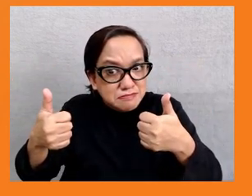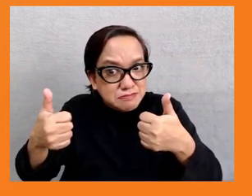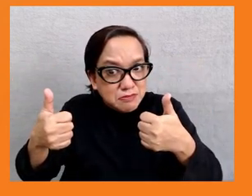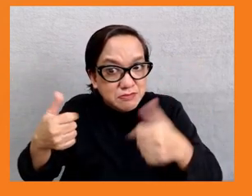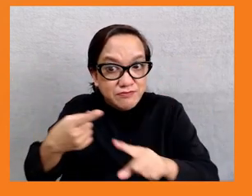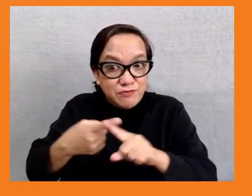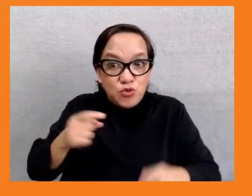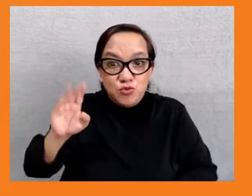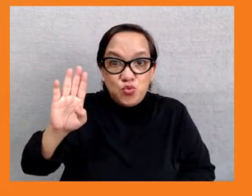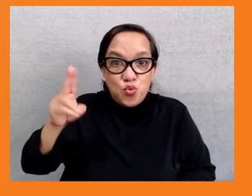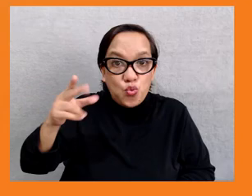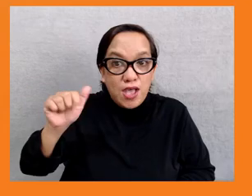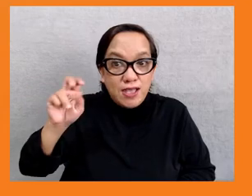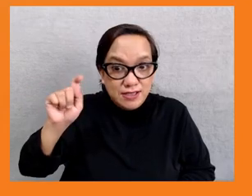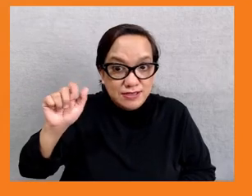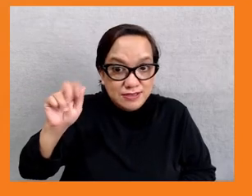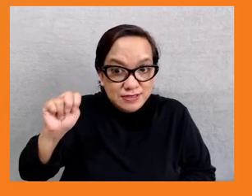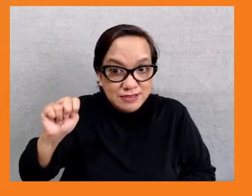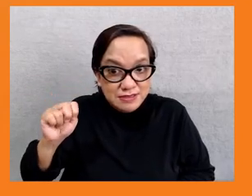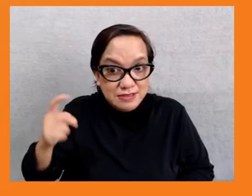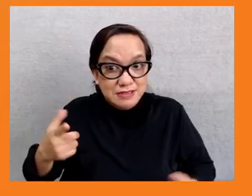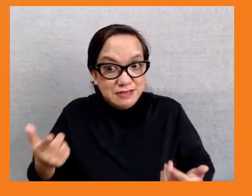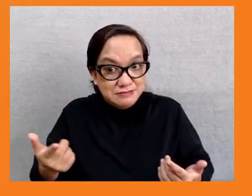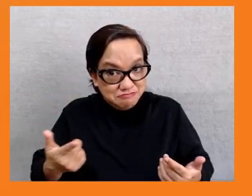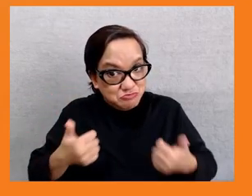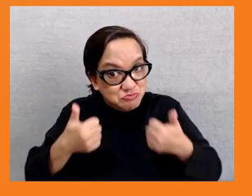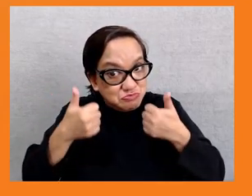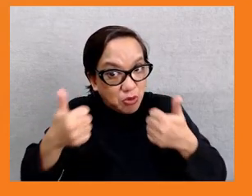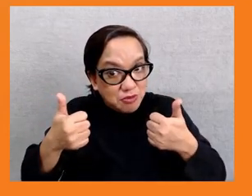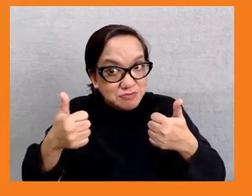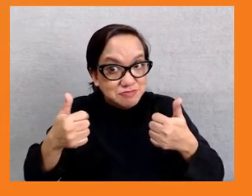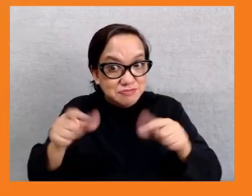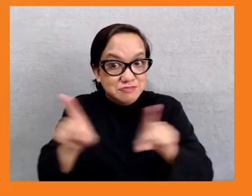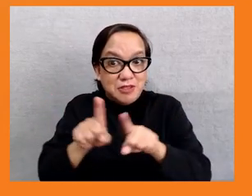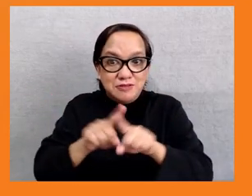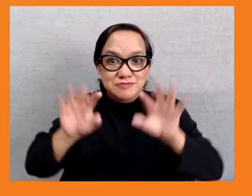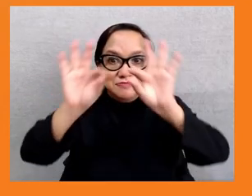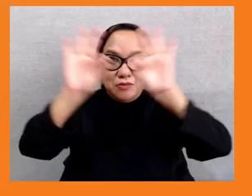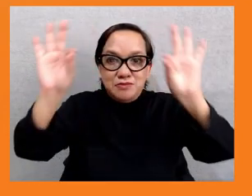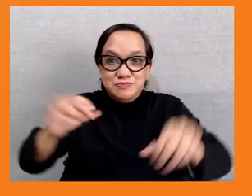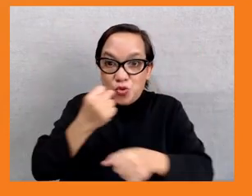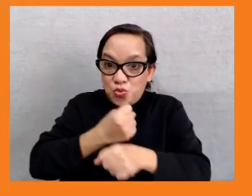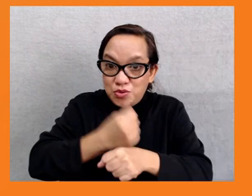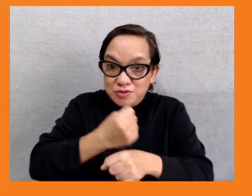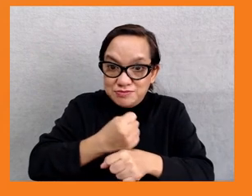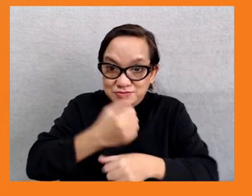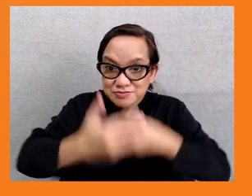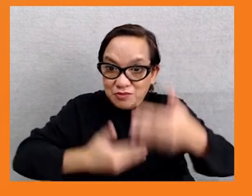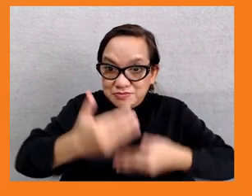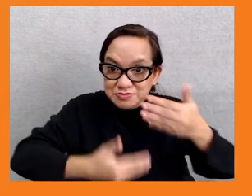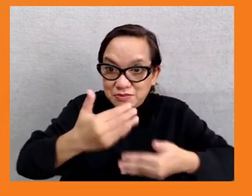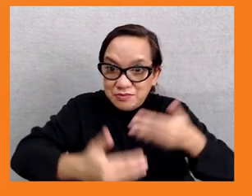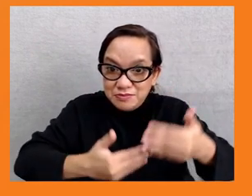Scotland. Next slide, please. Okay, so this is my last slide. What are the policy